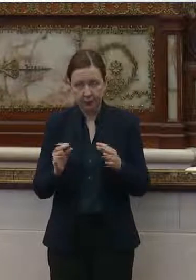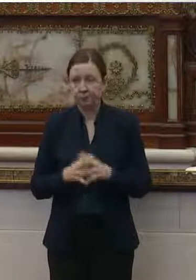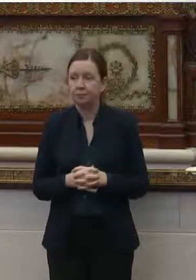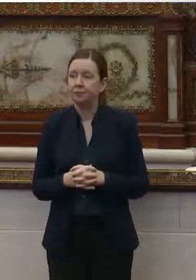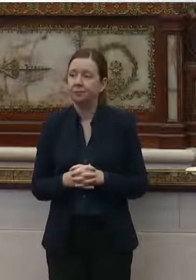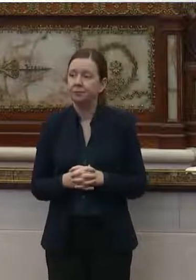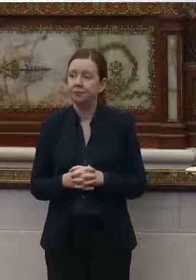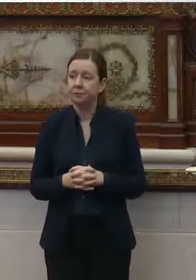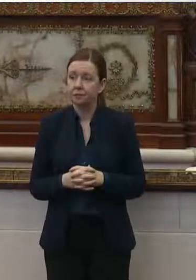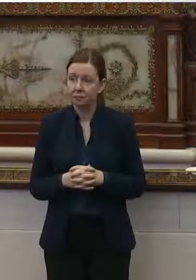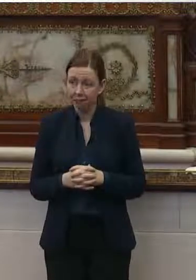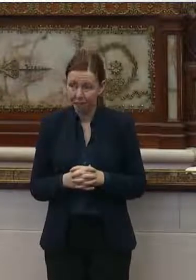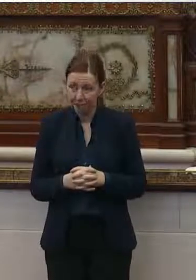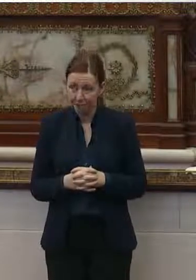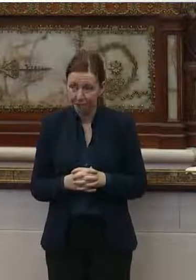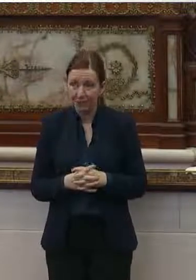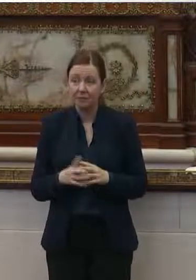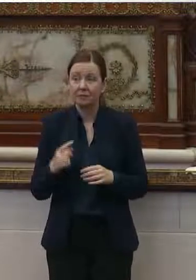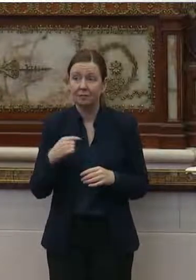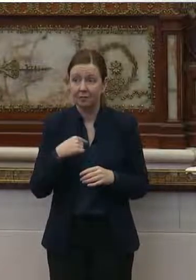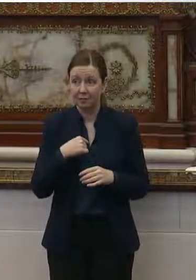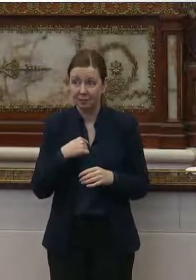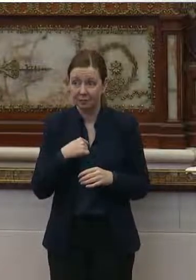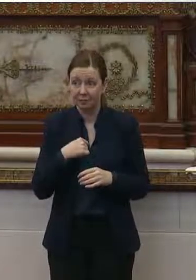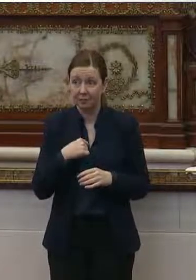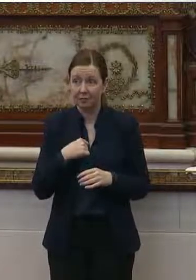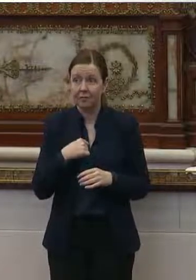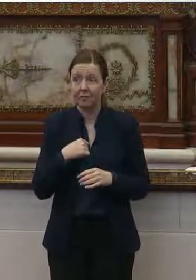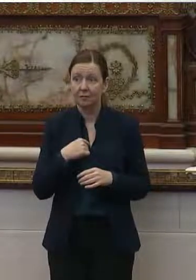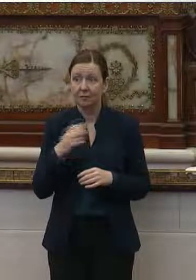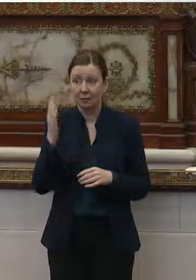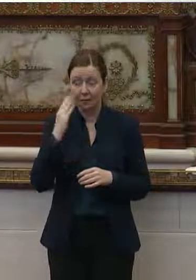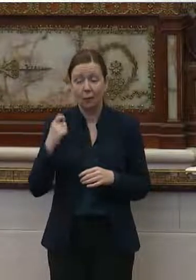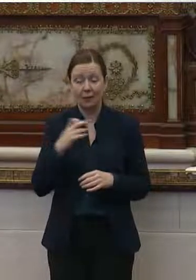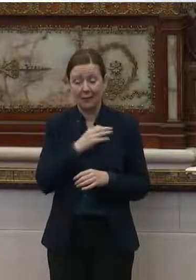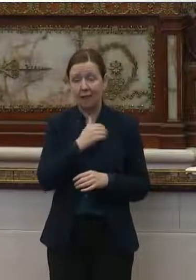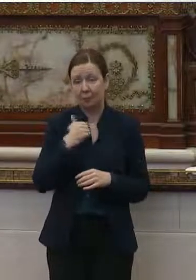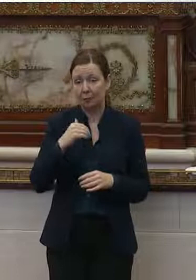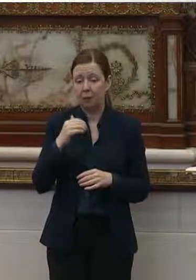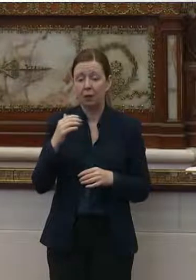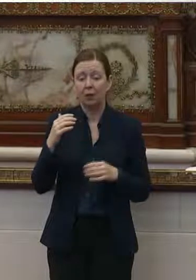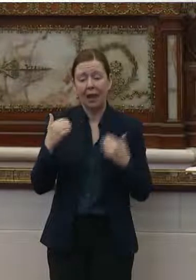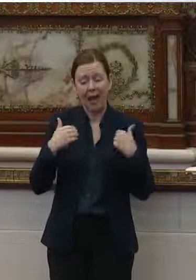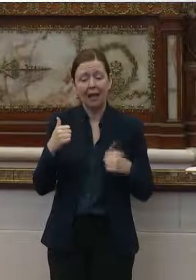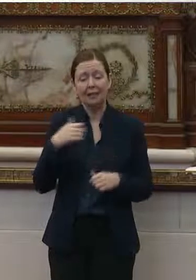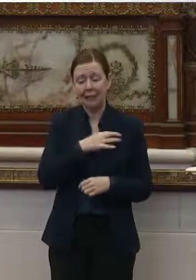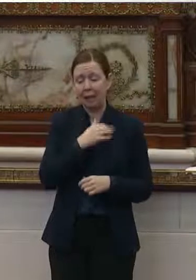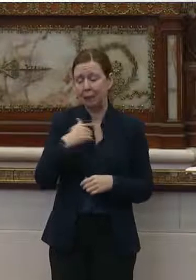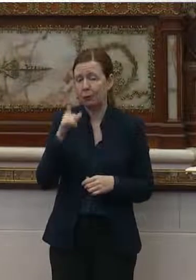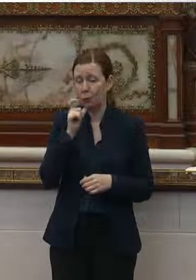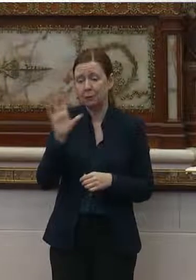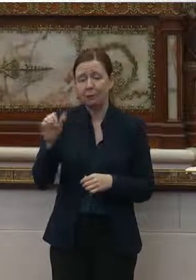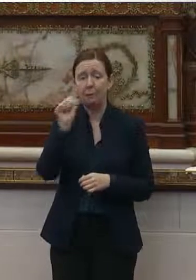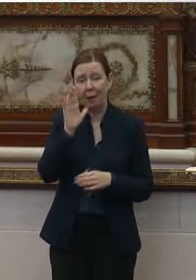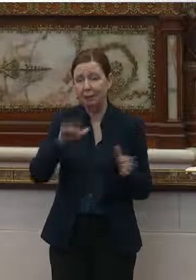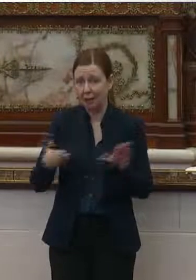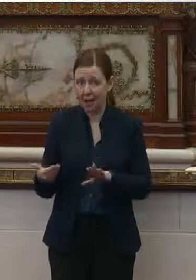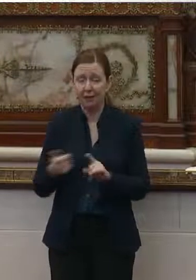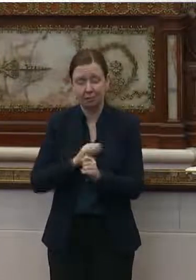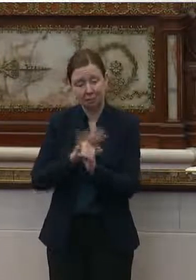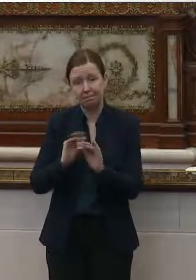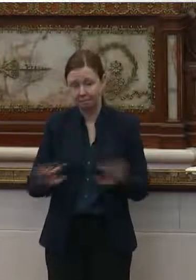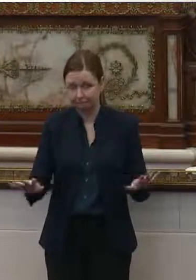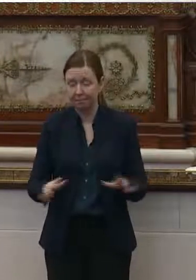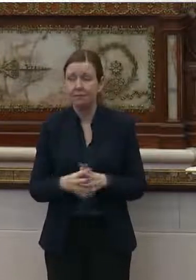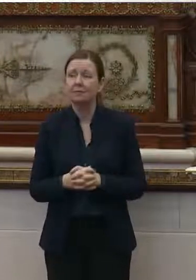Uh, I actually had a staff member who lost, uh, her mother. suicide in early part of this pandemic.